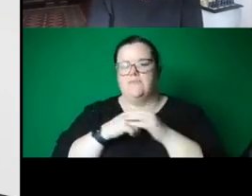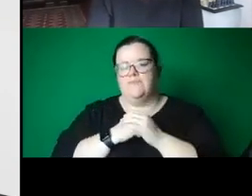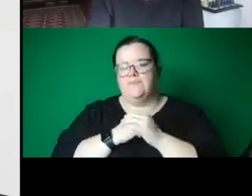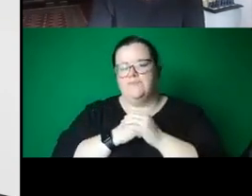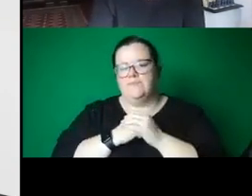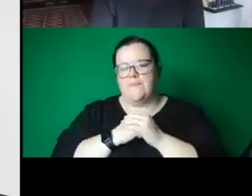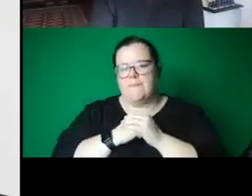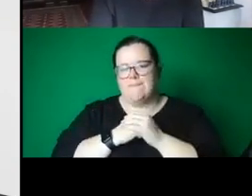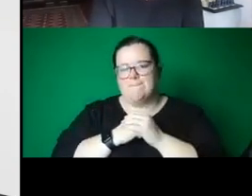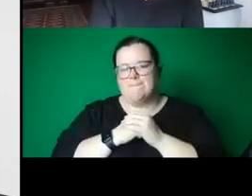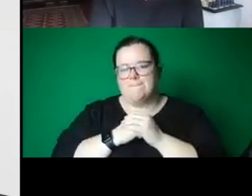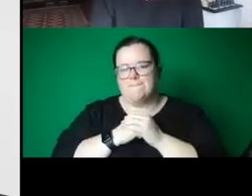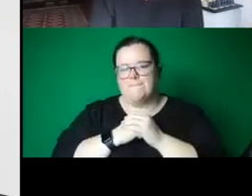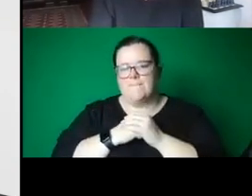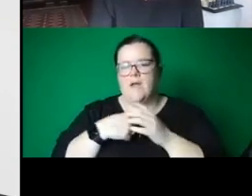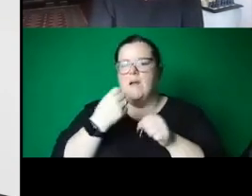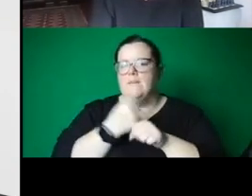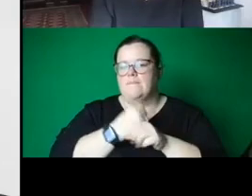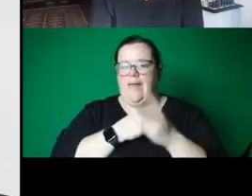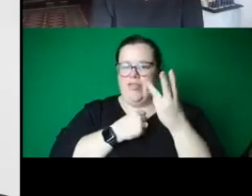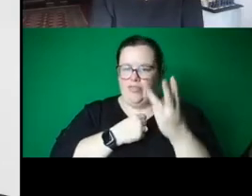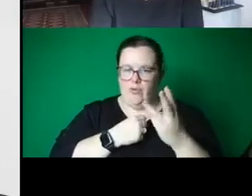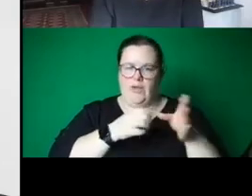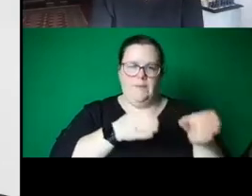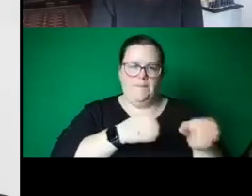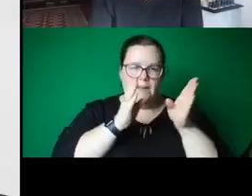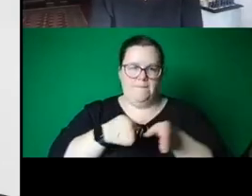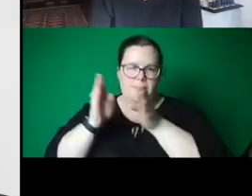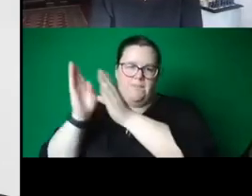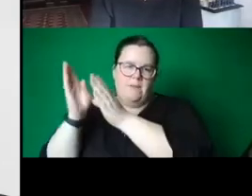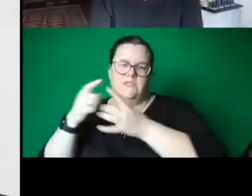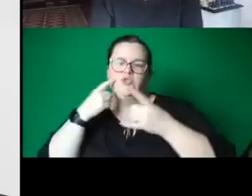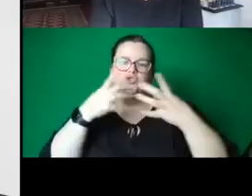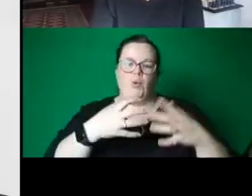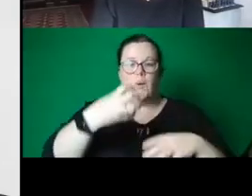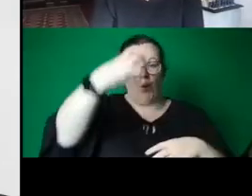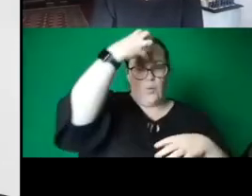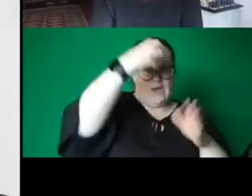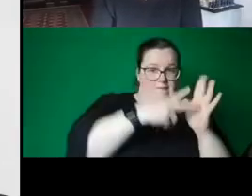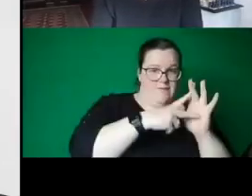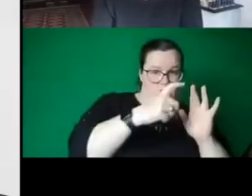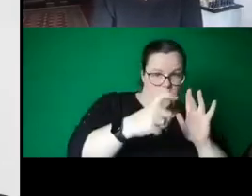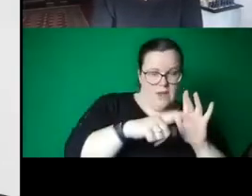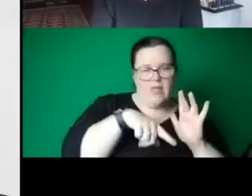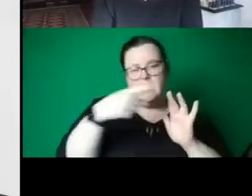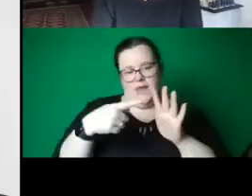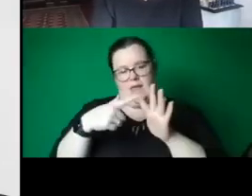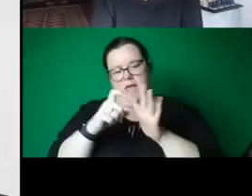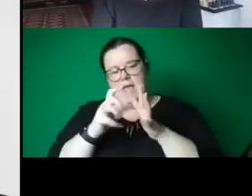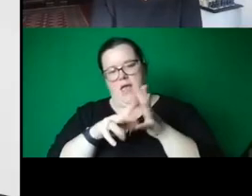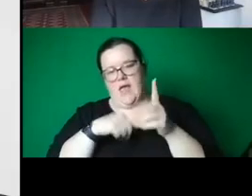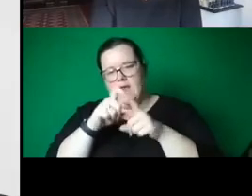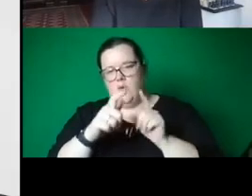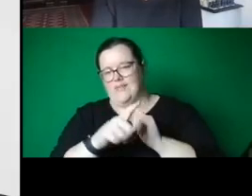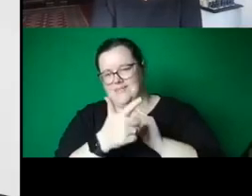These three structures represent the Grandma Queen Victoria, her son Edward VII, and his son George V. Many Australian